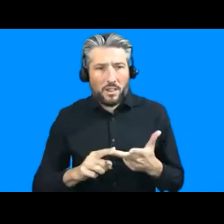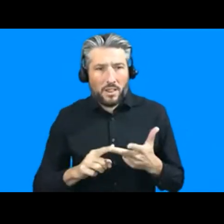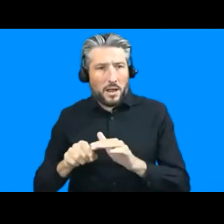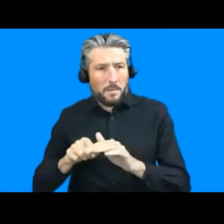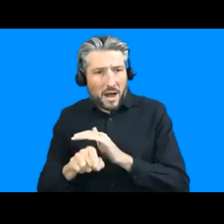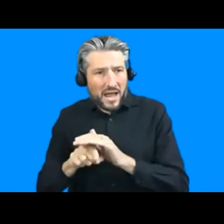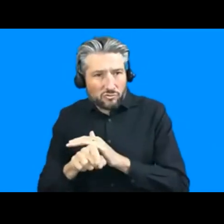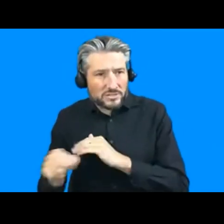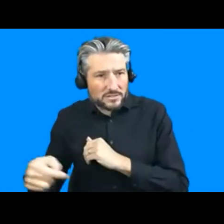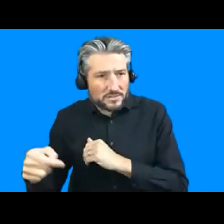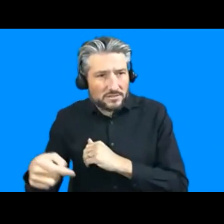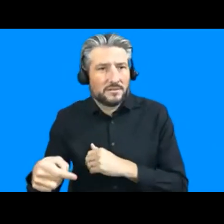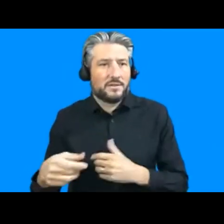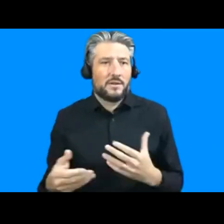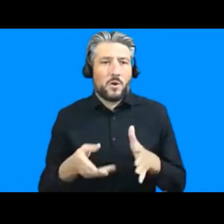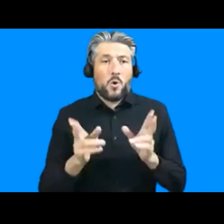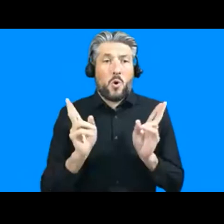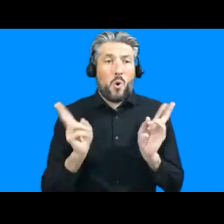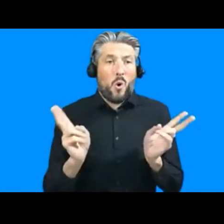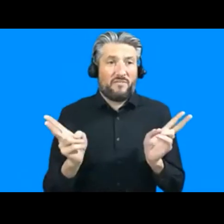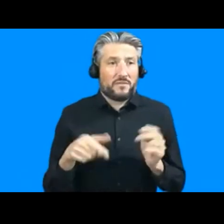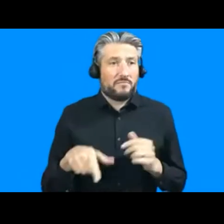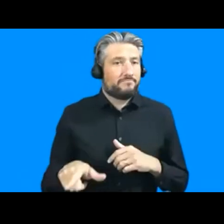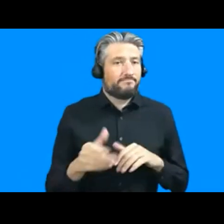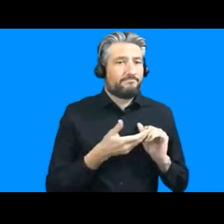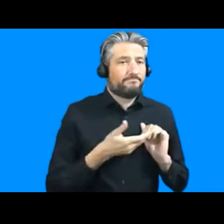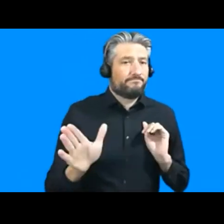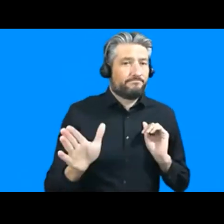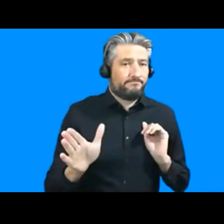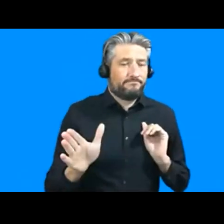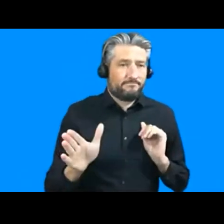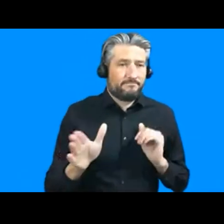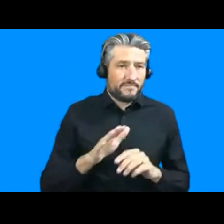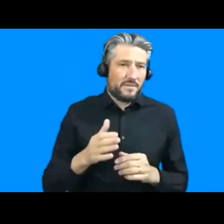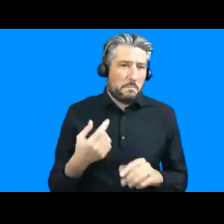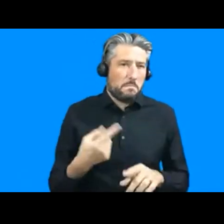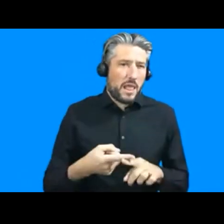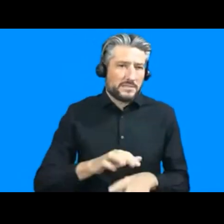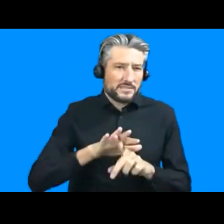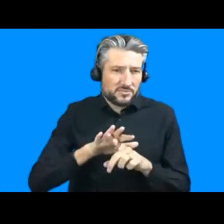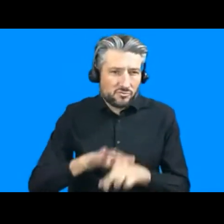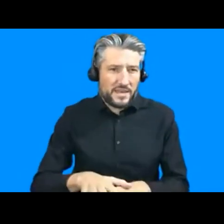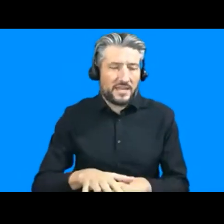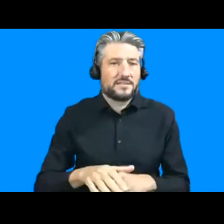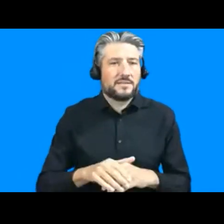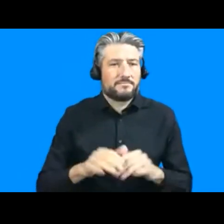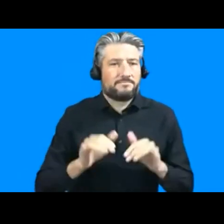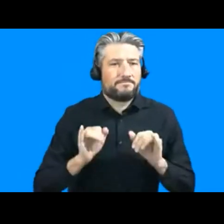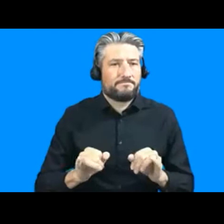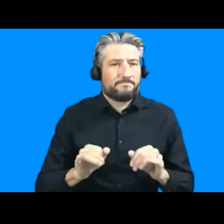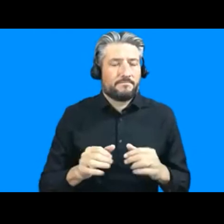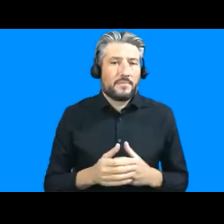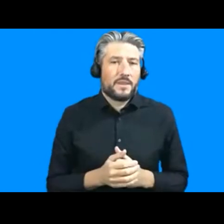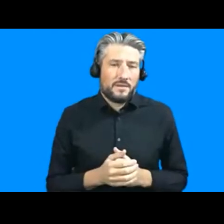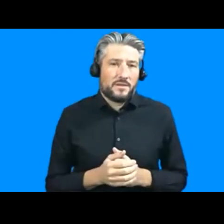tend to face often face marginalization and discrimination um and and this can kind of manifest in